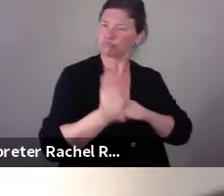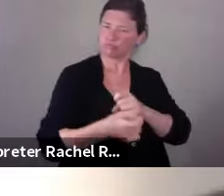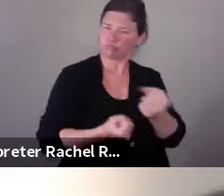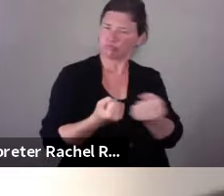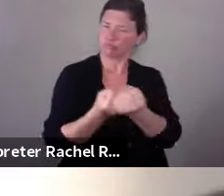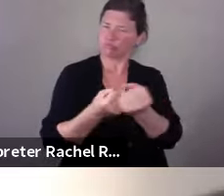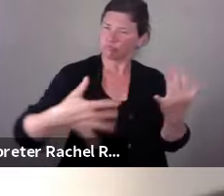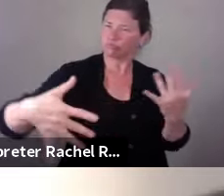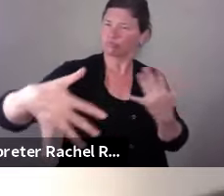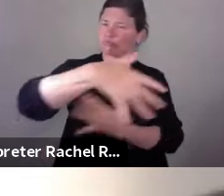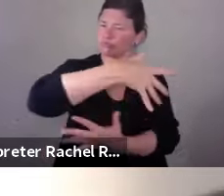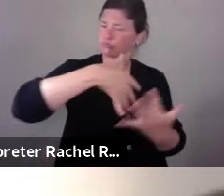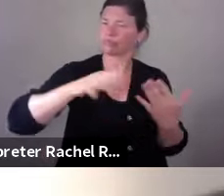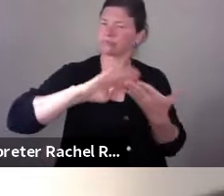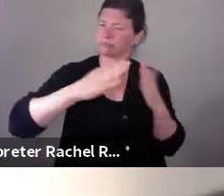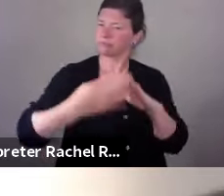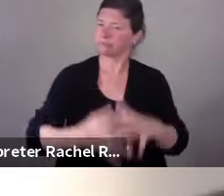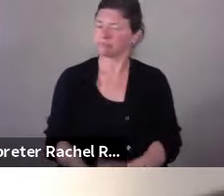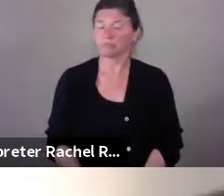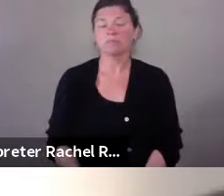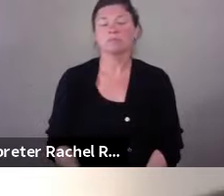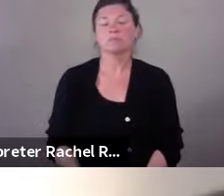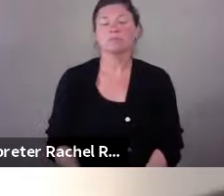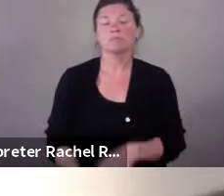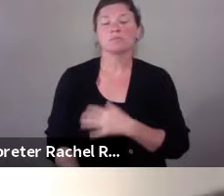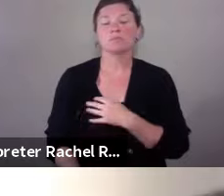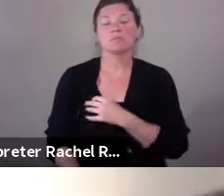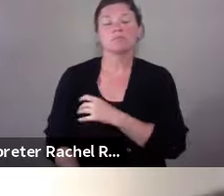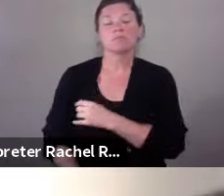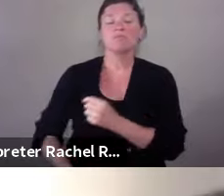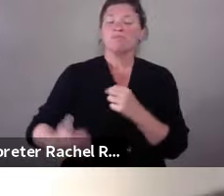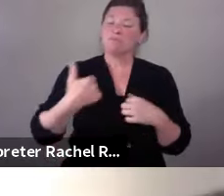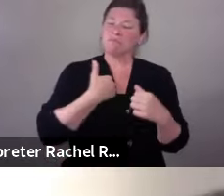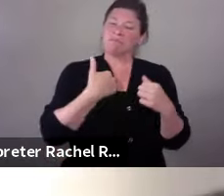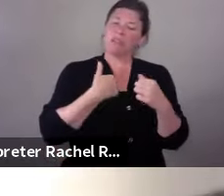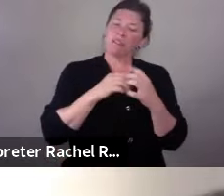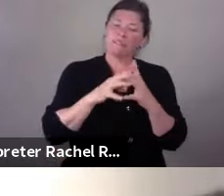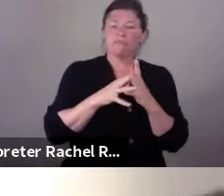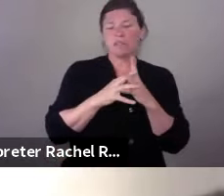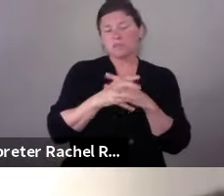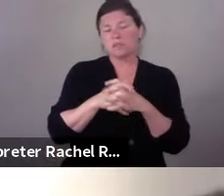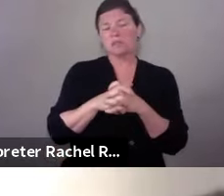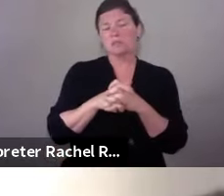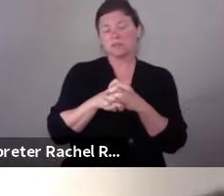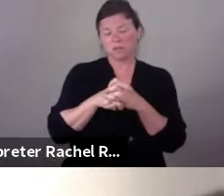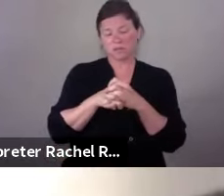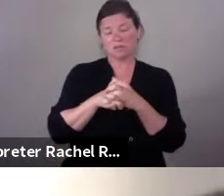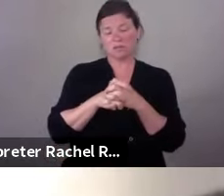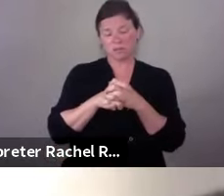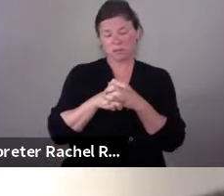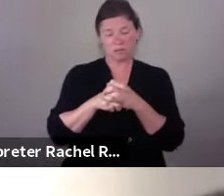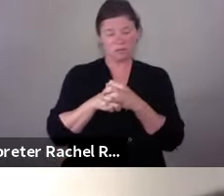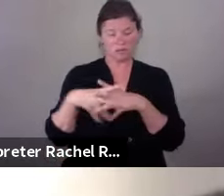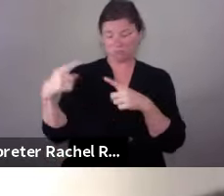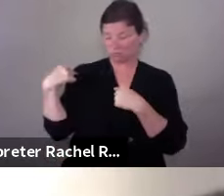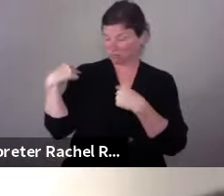as far as myself, I would say it's how far I've come over